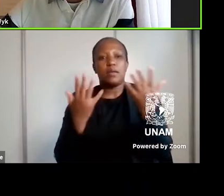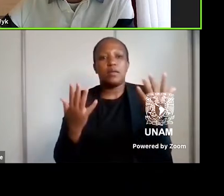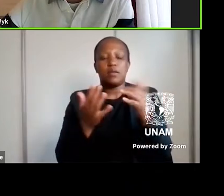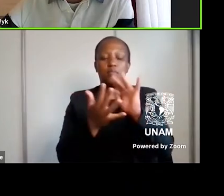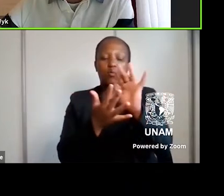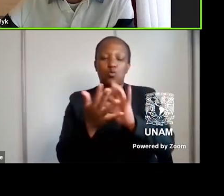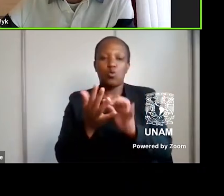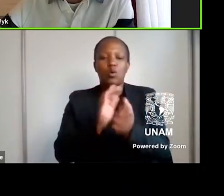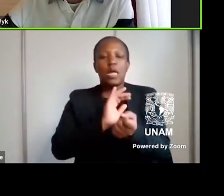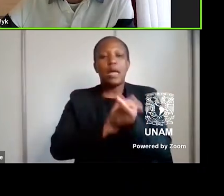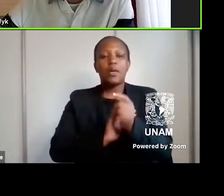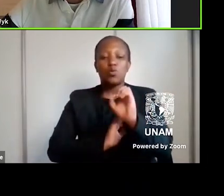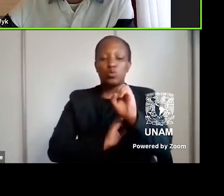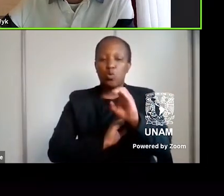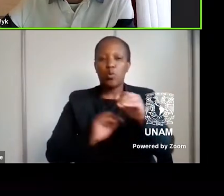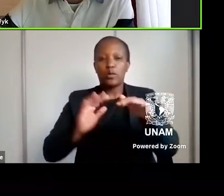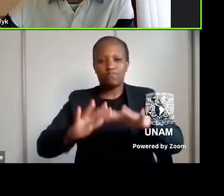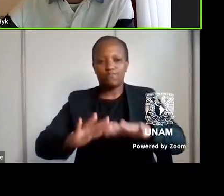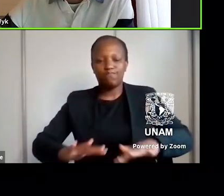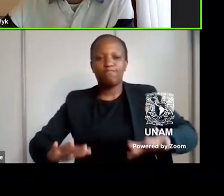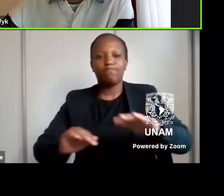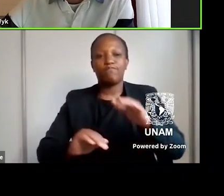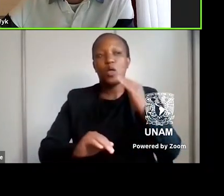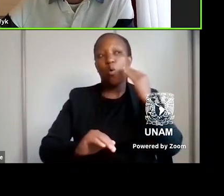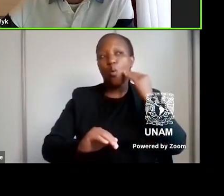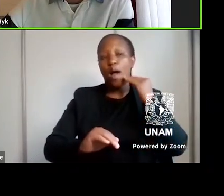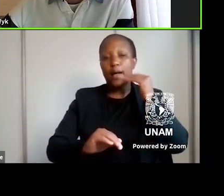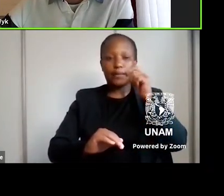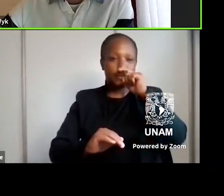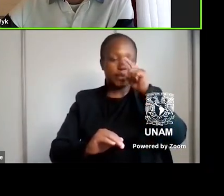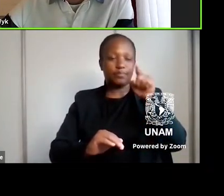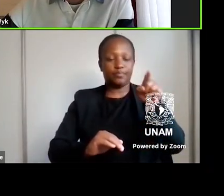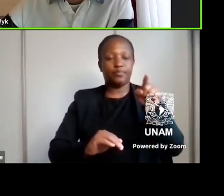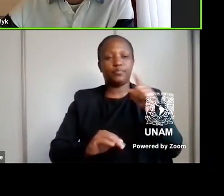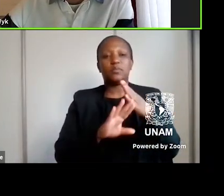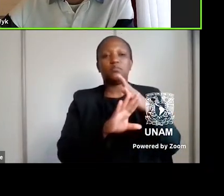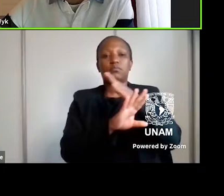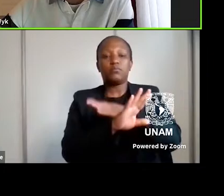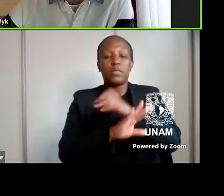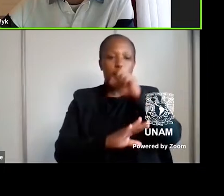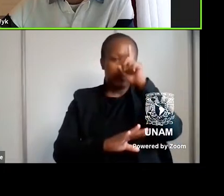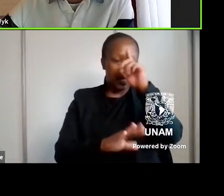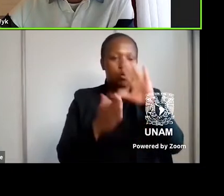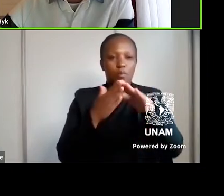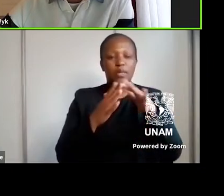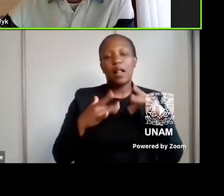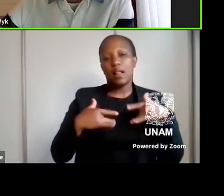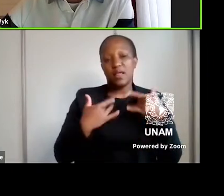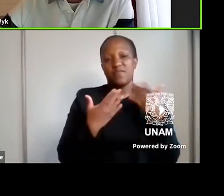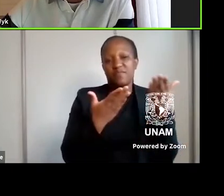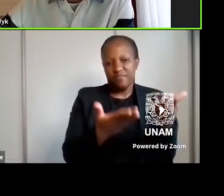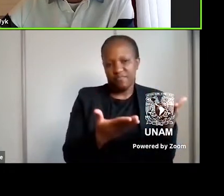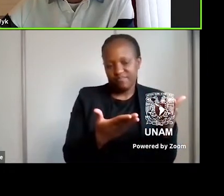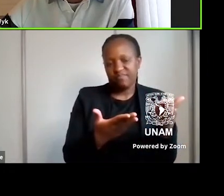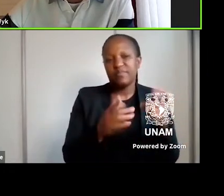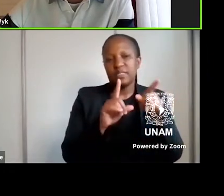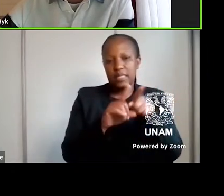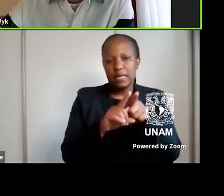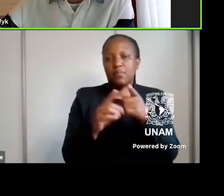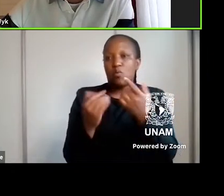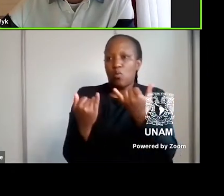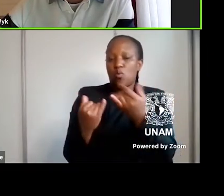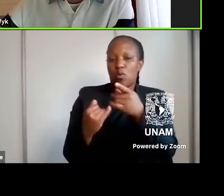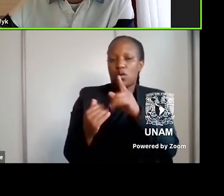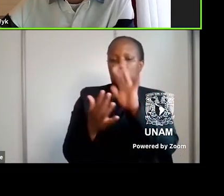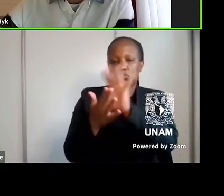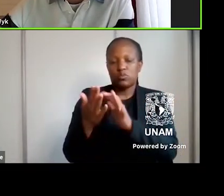Soweto itself and in the white suburbs in which some of its previous black residents now reside and even up in the air as one of the stories